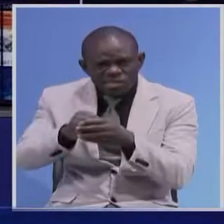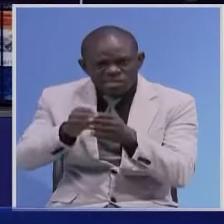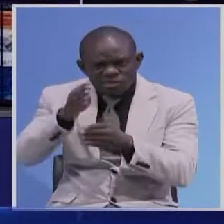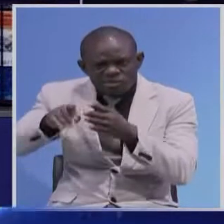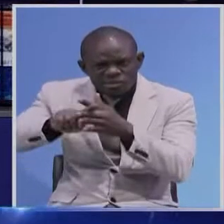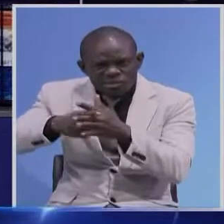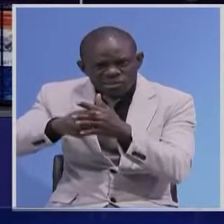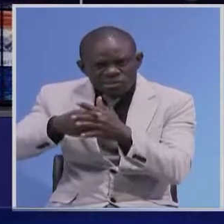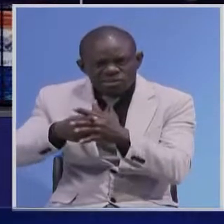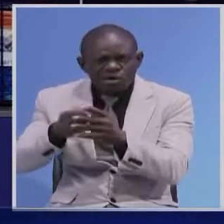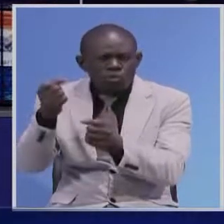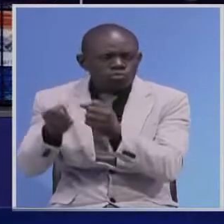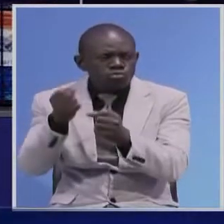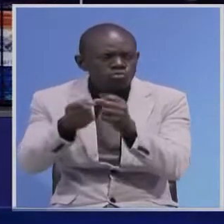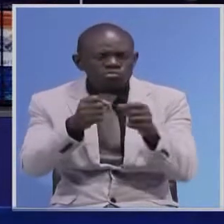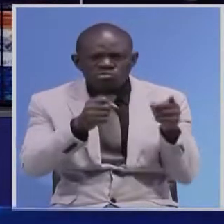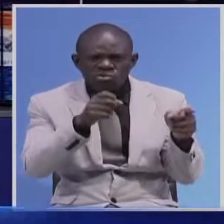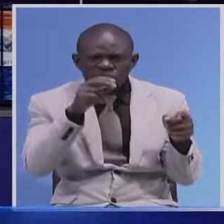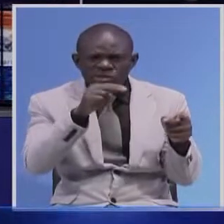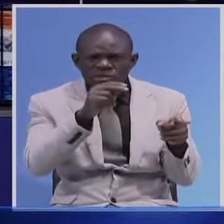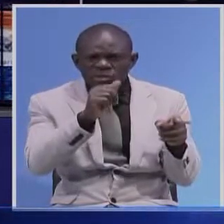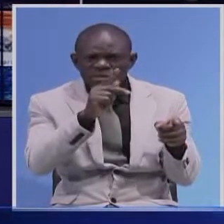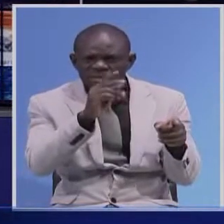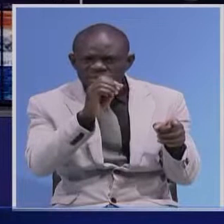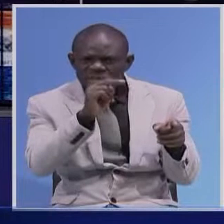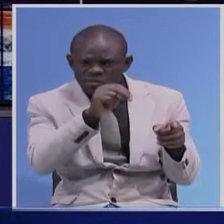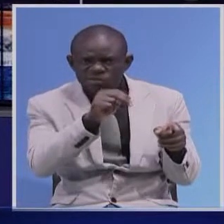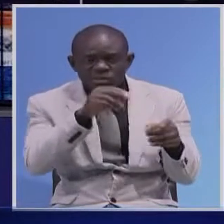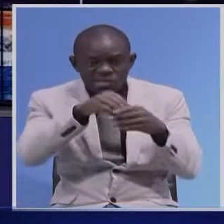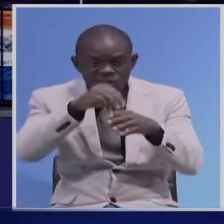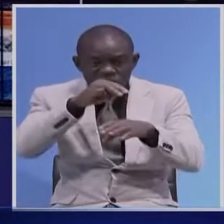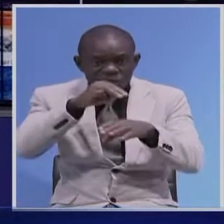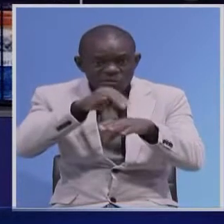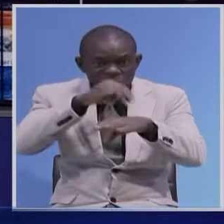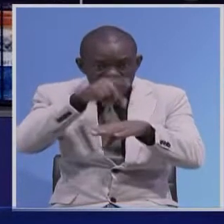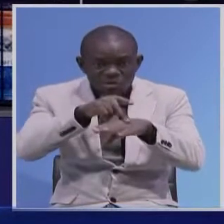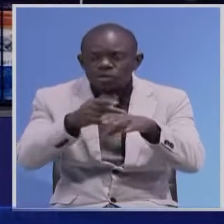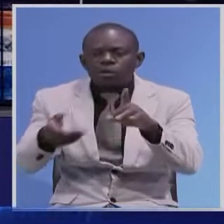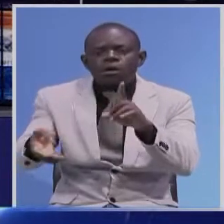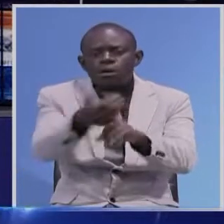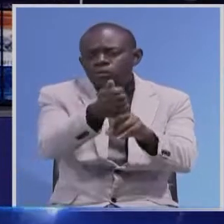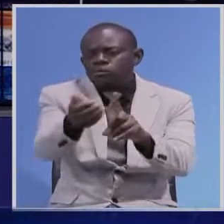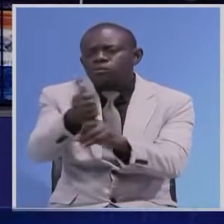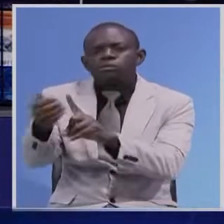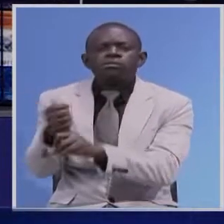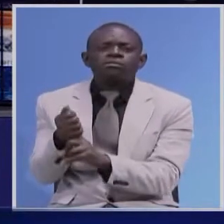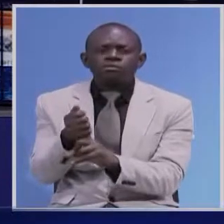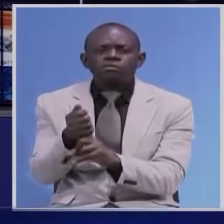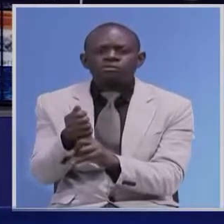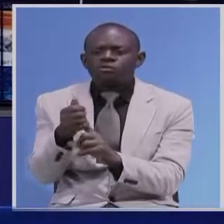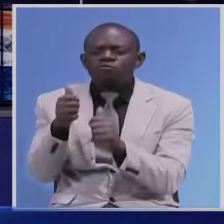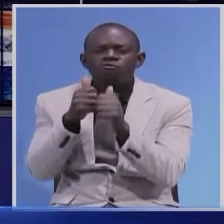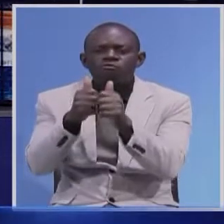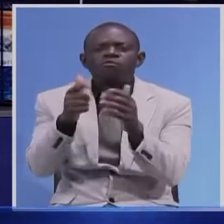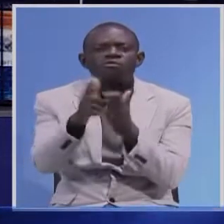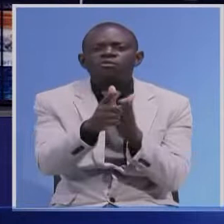conveying the commodity. This follows a directive by the government to ensure that all grain and soy beans destined